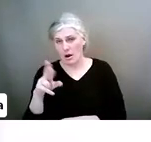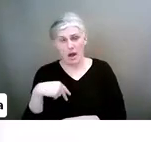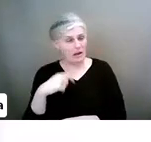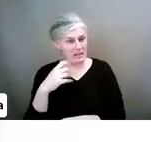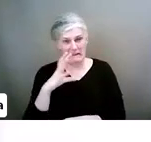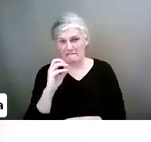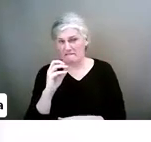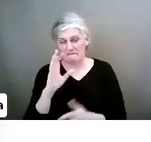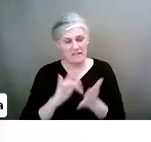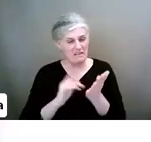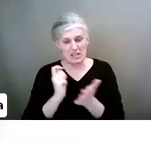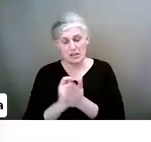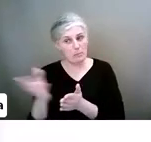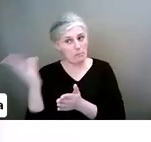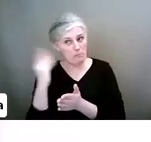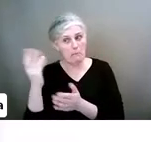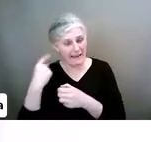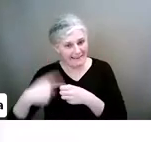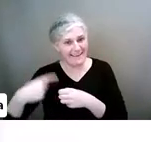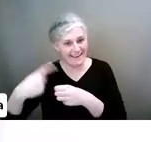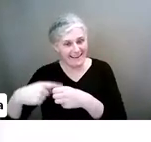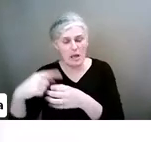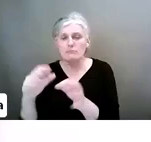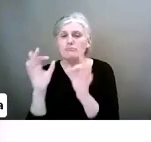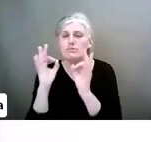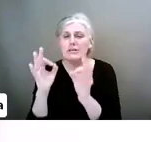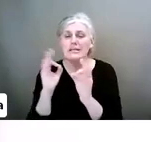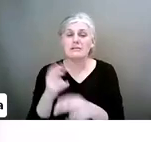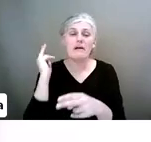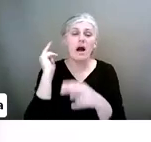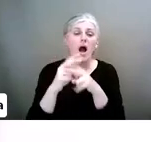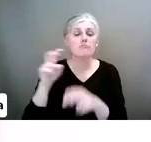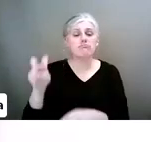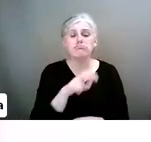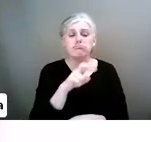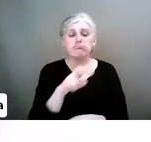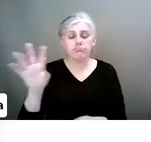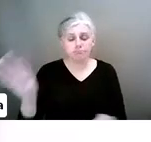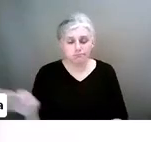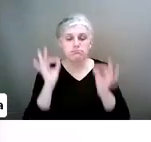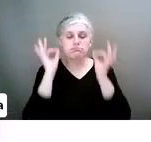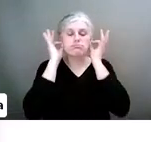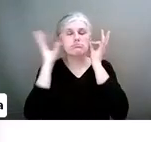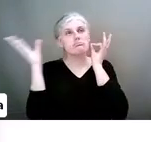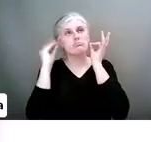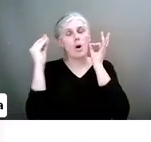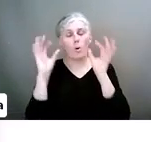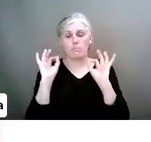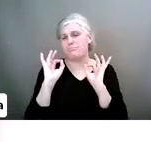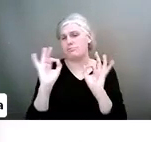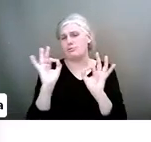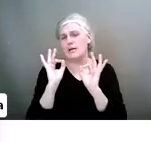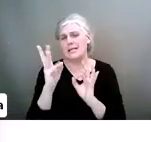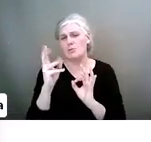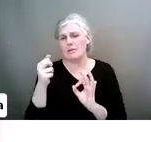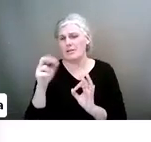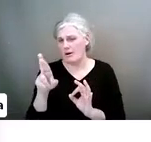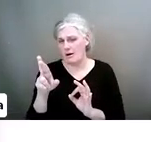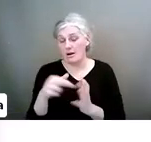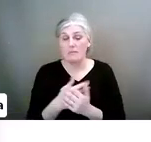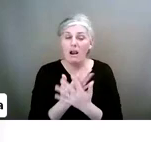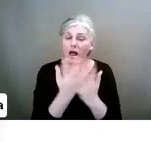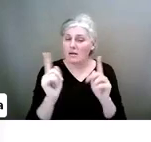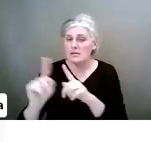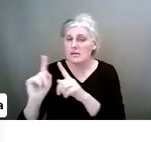15 times. It's fantastic. If you're going for a walk, plug in the ear set and listen to it. It is fantastic. But there's lots of different